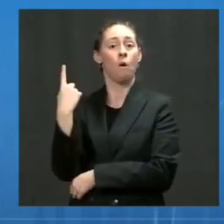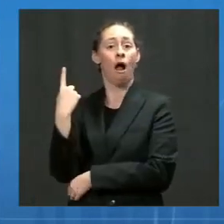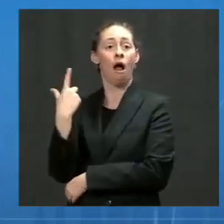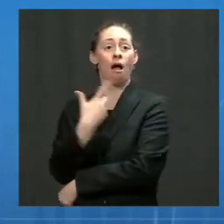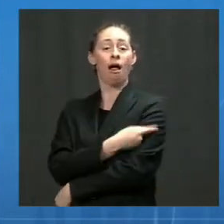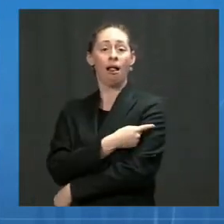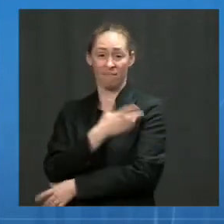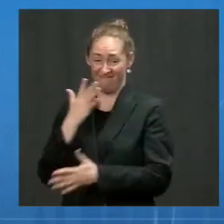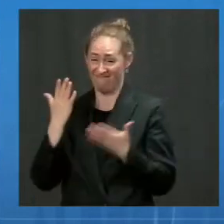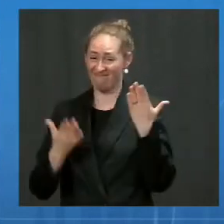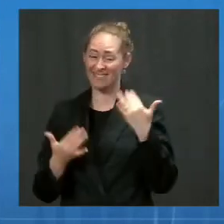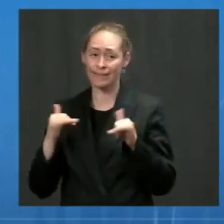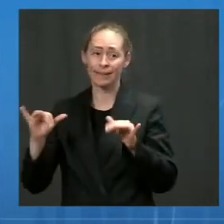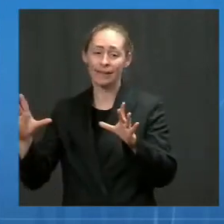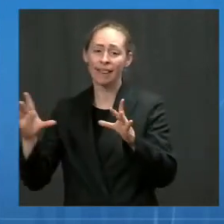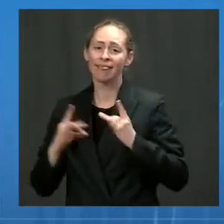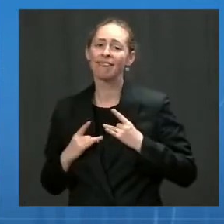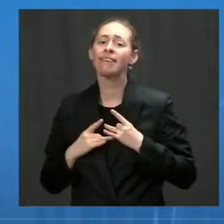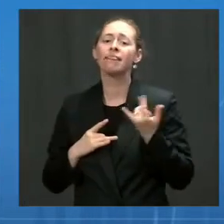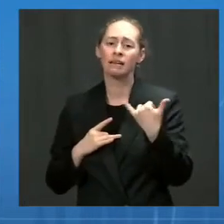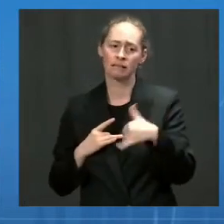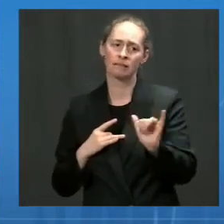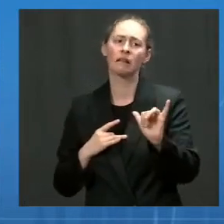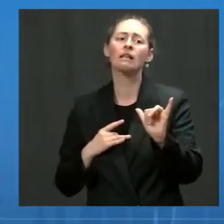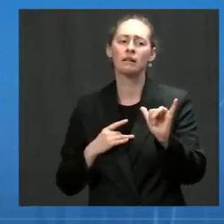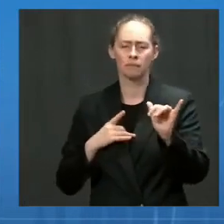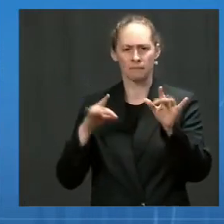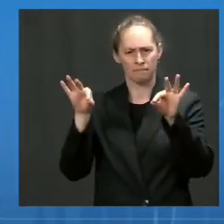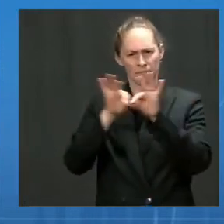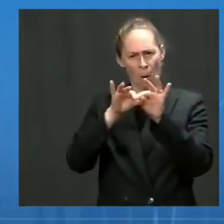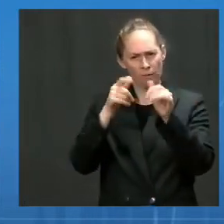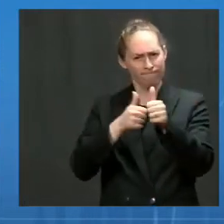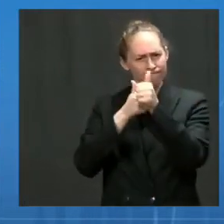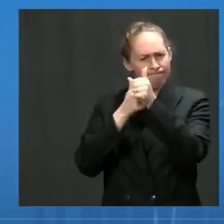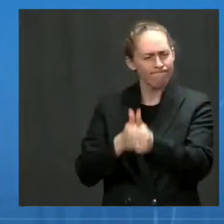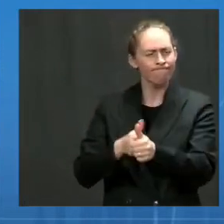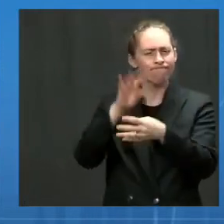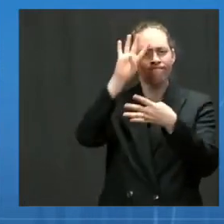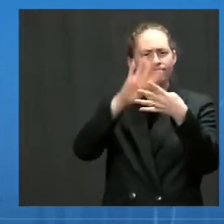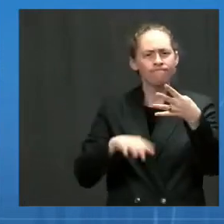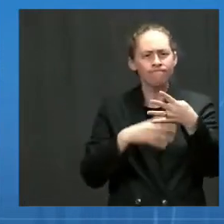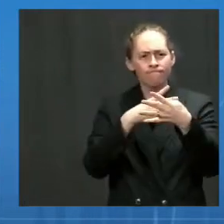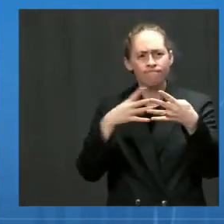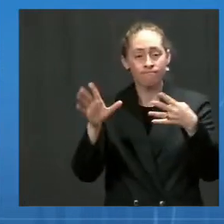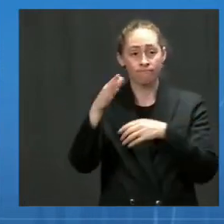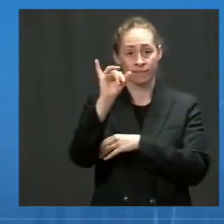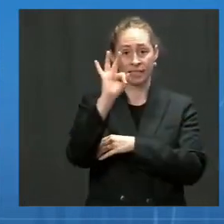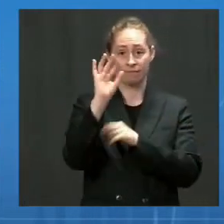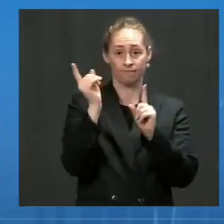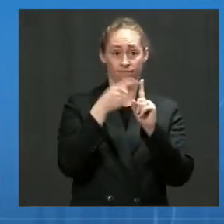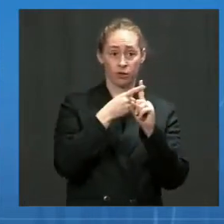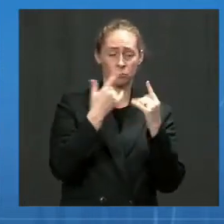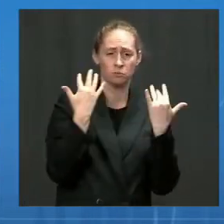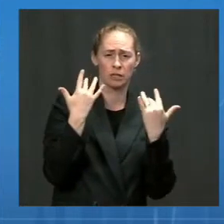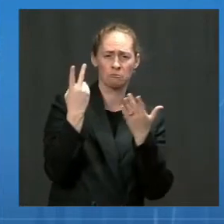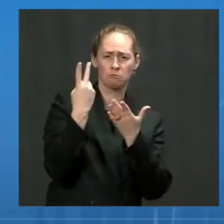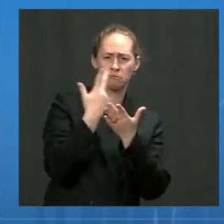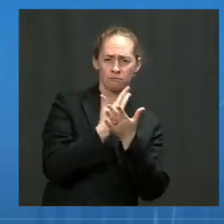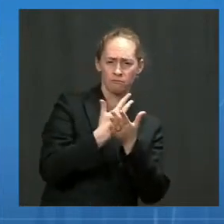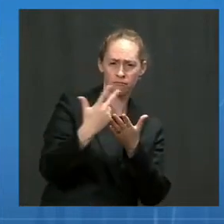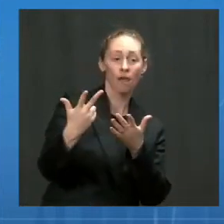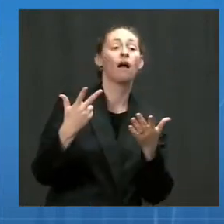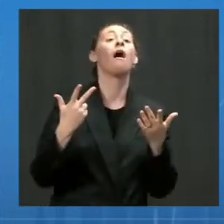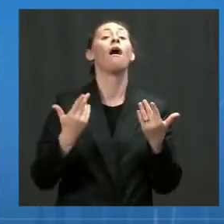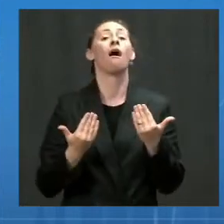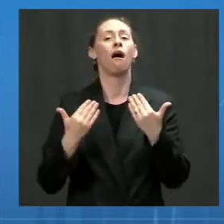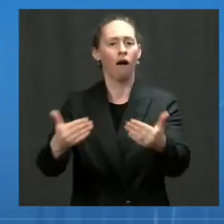encourage that people get vaccinated on schedule three or four weeks after your first dose. But if you are beyond that window, I want